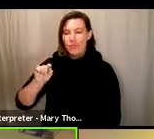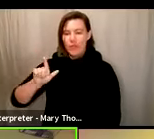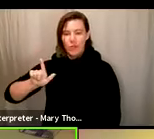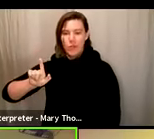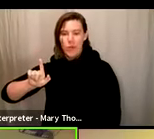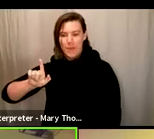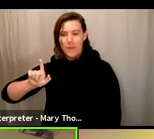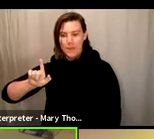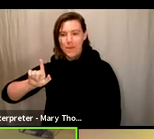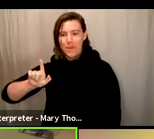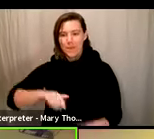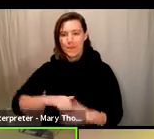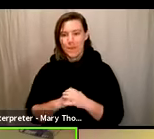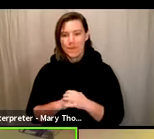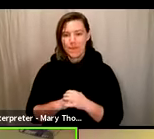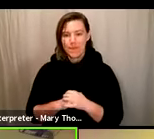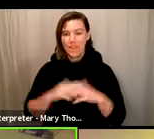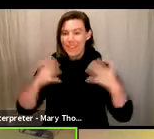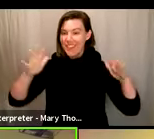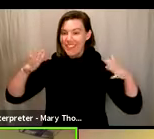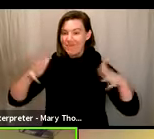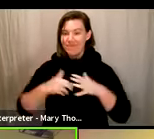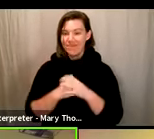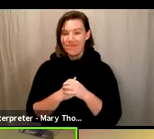And that is it for my update.